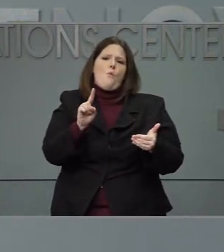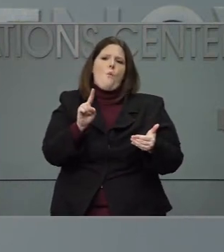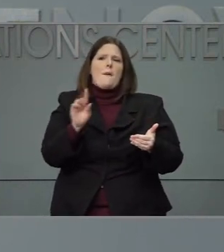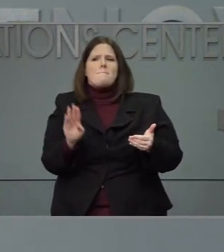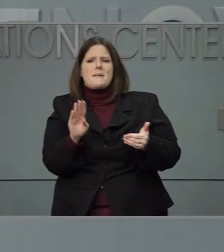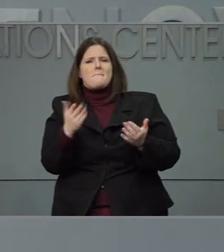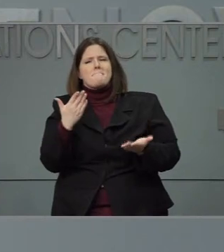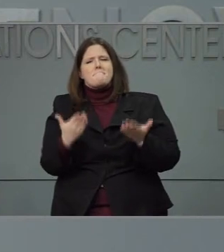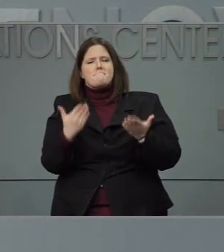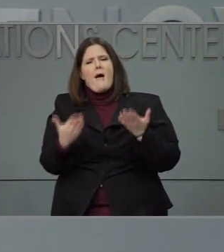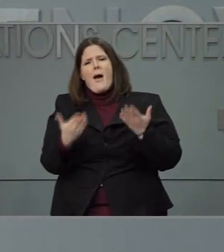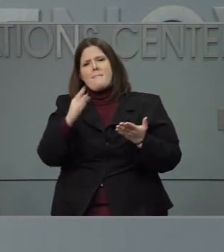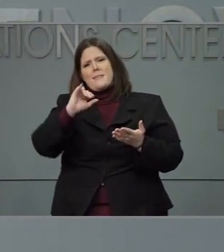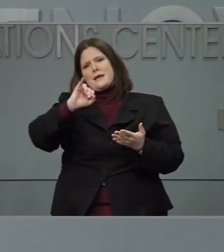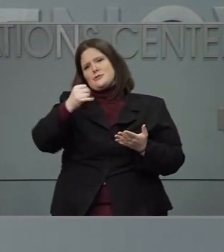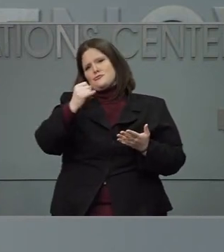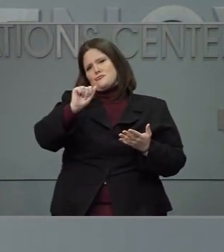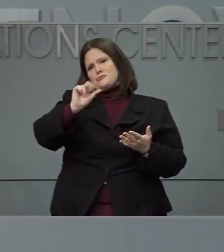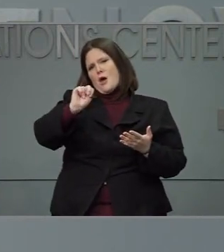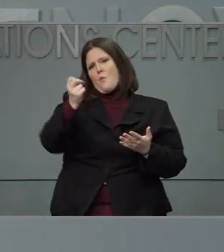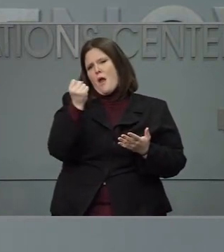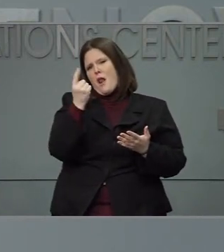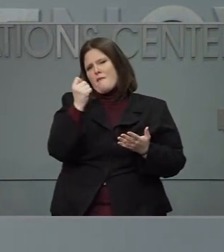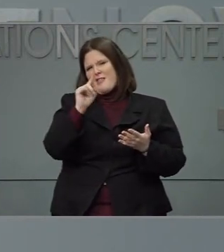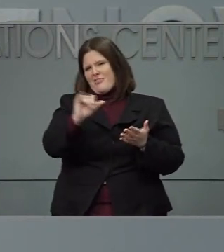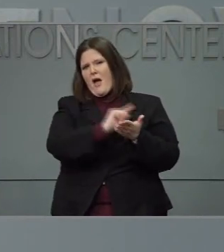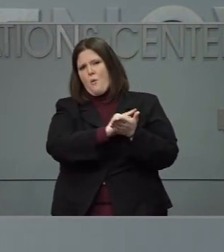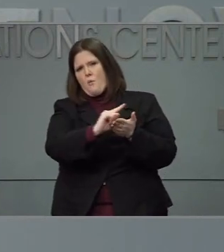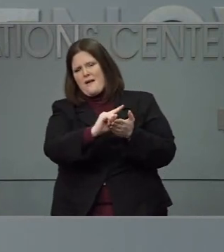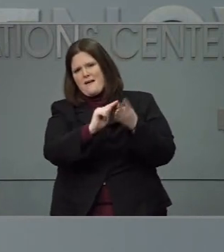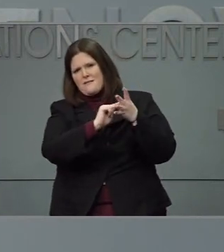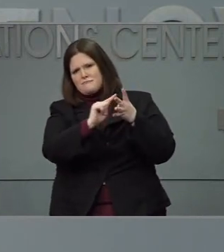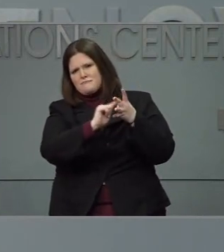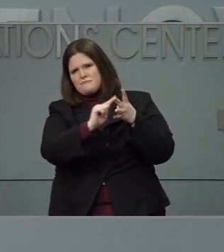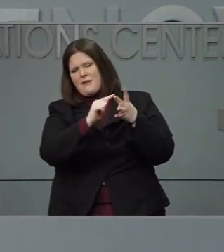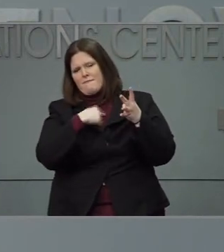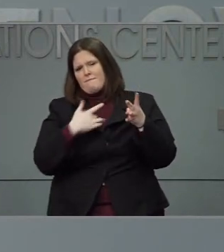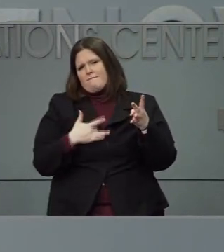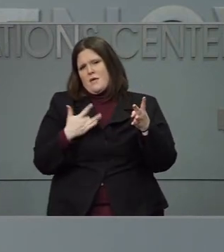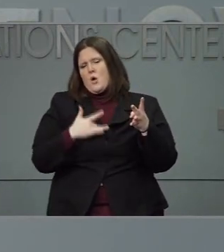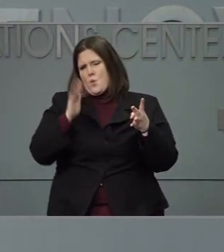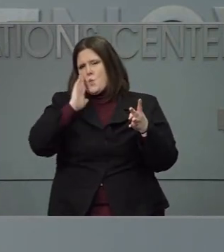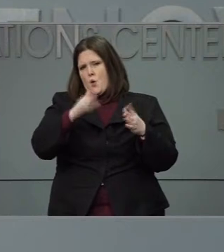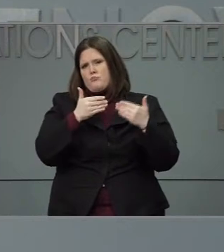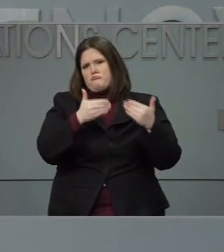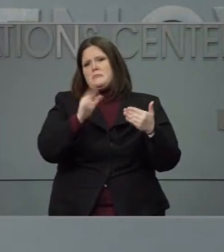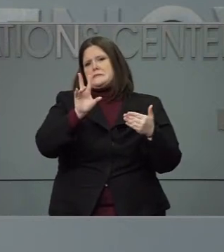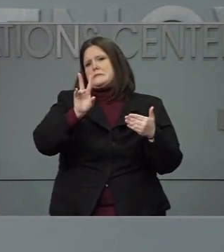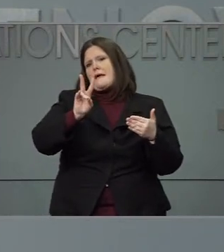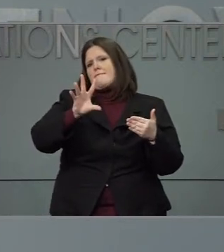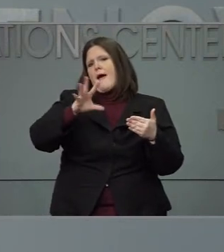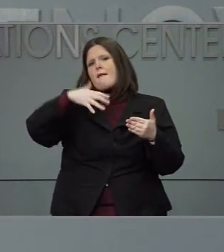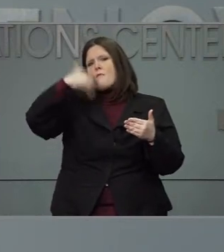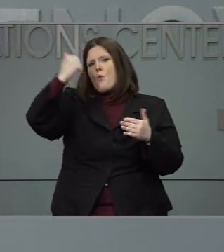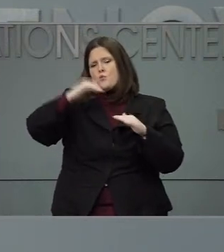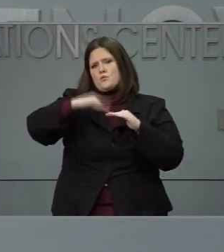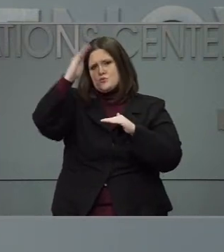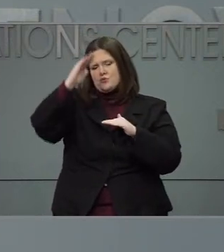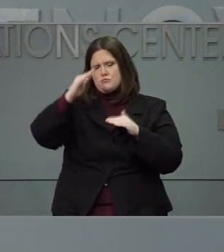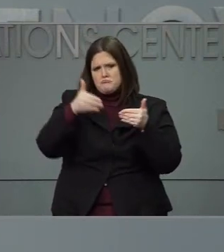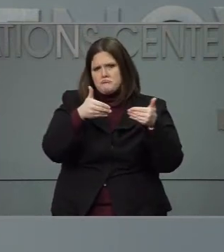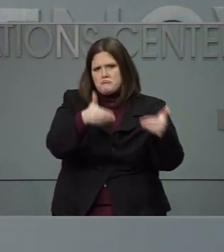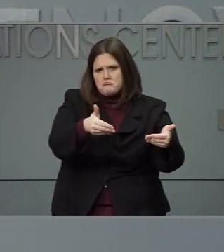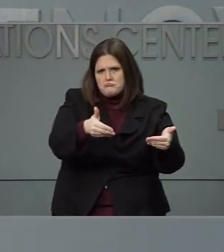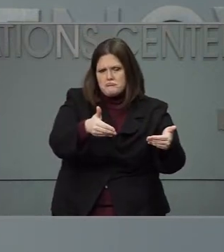probably the week of January 11th. And I anticipate having more information about how patients or people who are